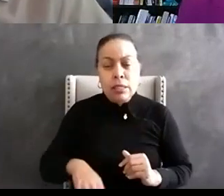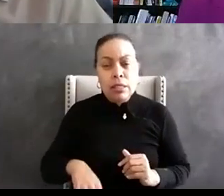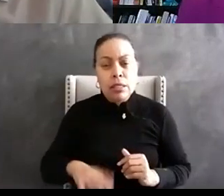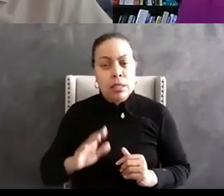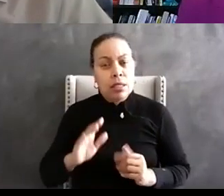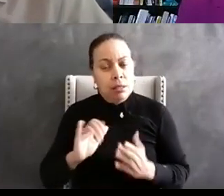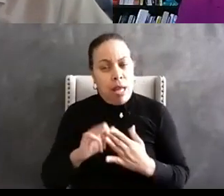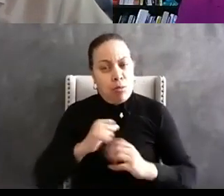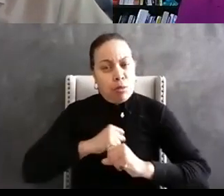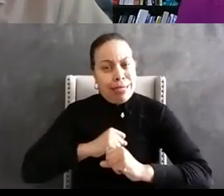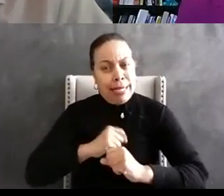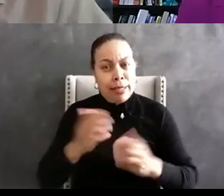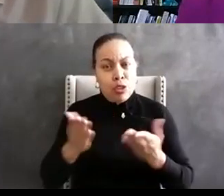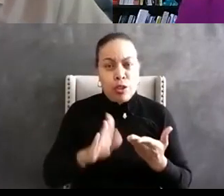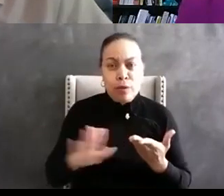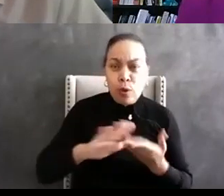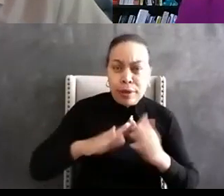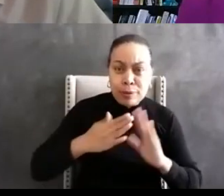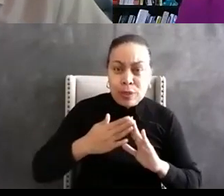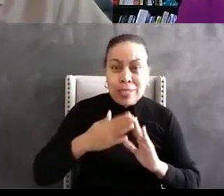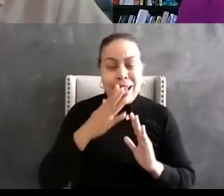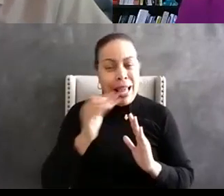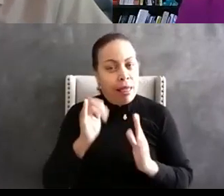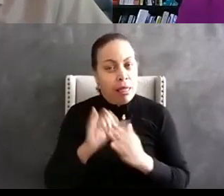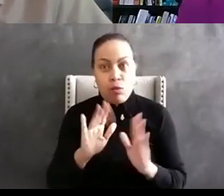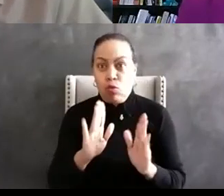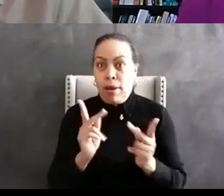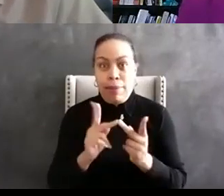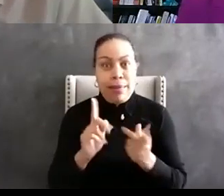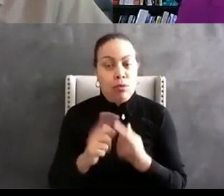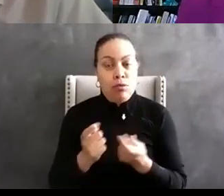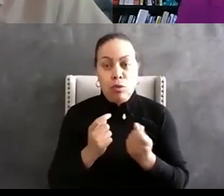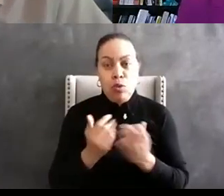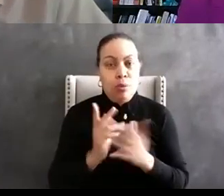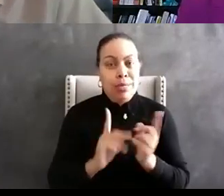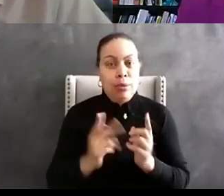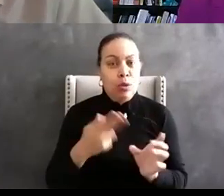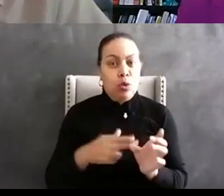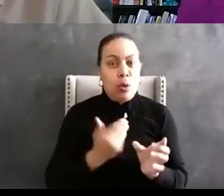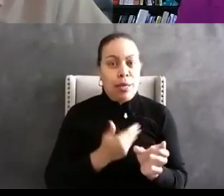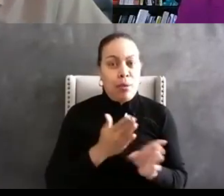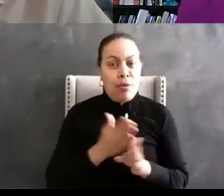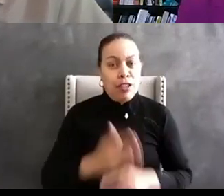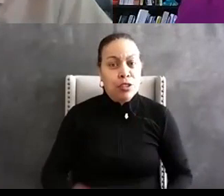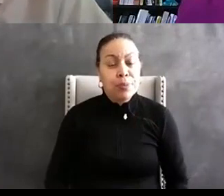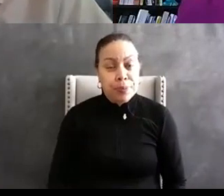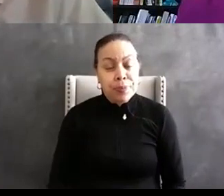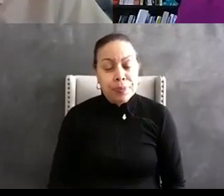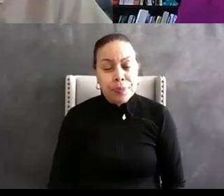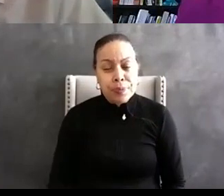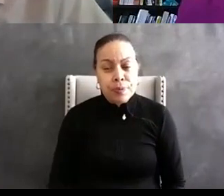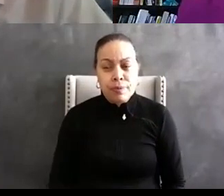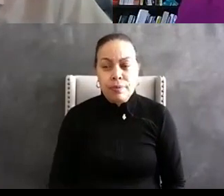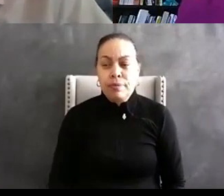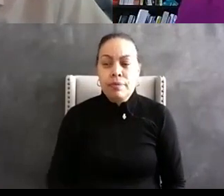serve their own communities the biggest thing that's a pipeline to our profession you know booker I would just say that many